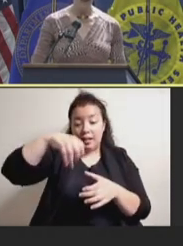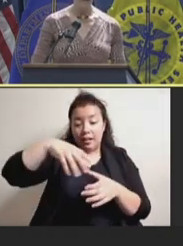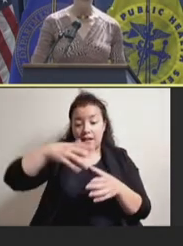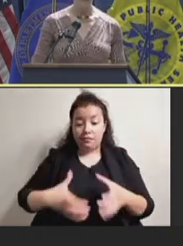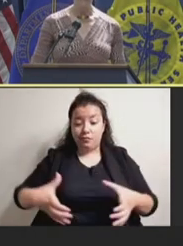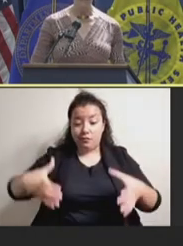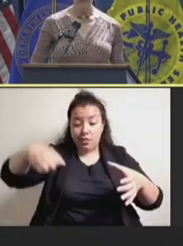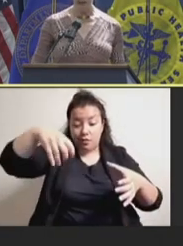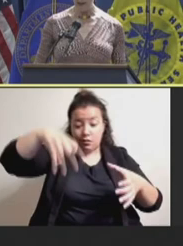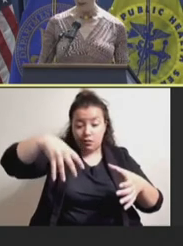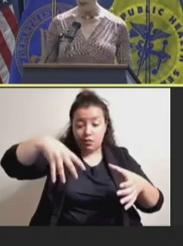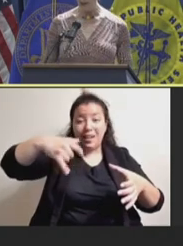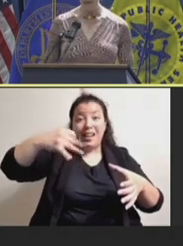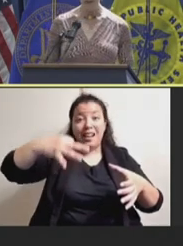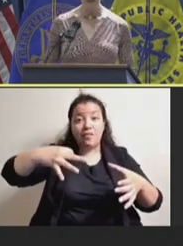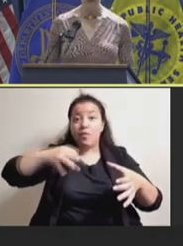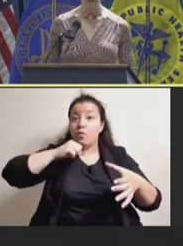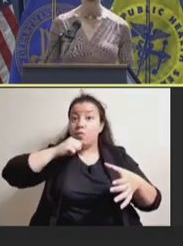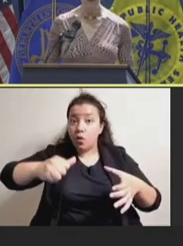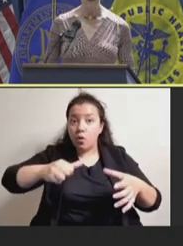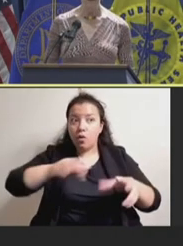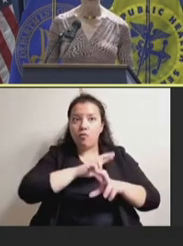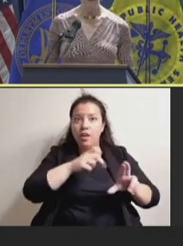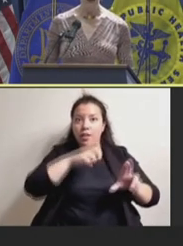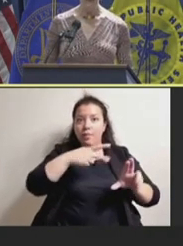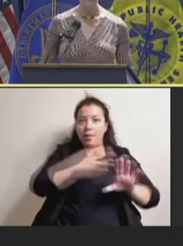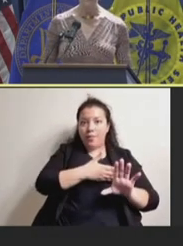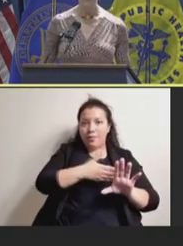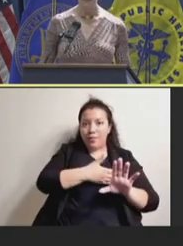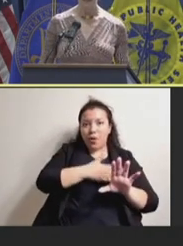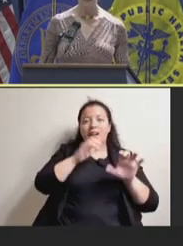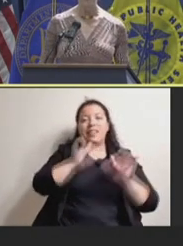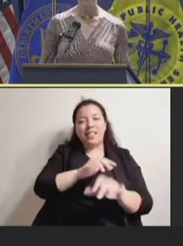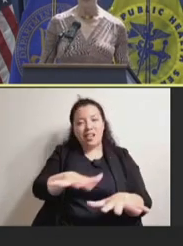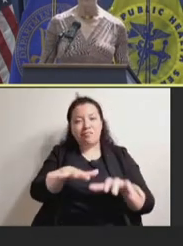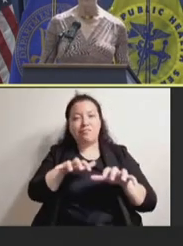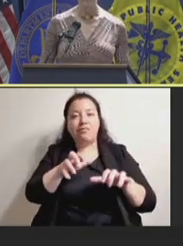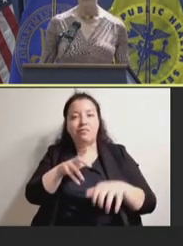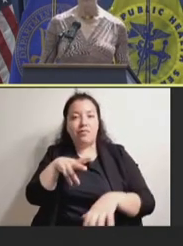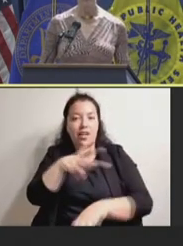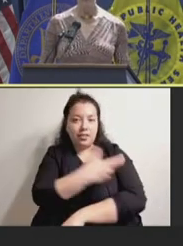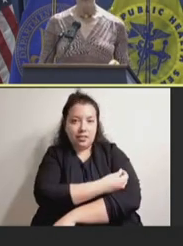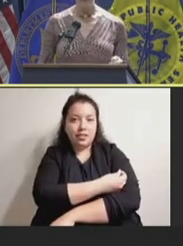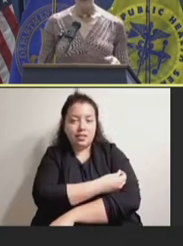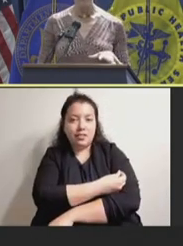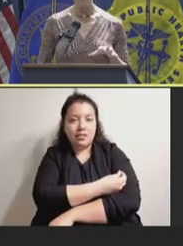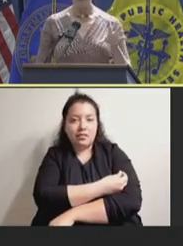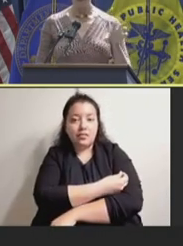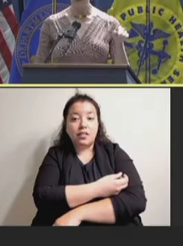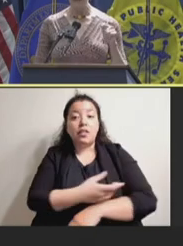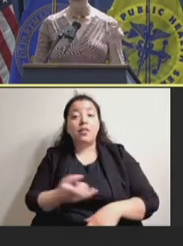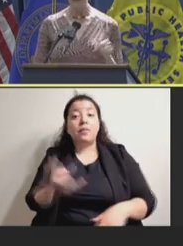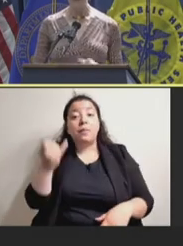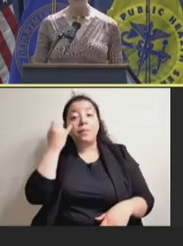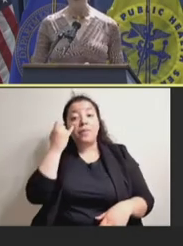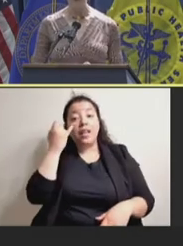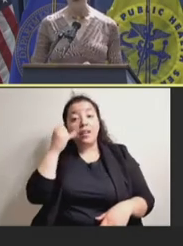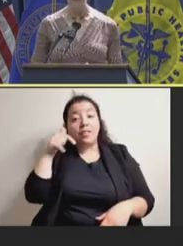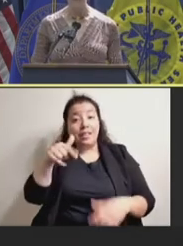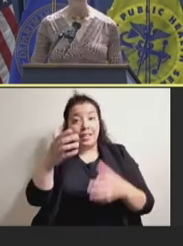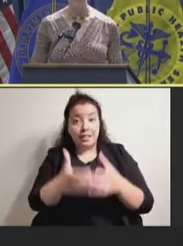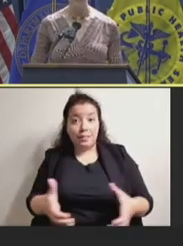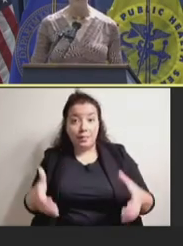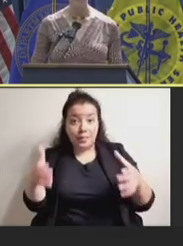And so, by separating the ice and the vaccine, and this sort of looks like simple